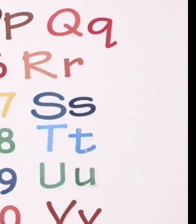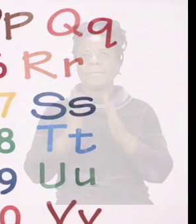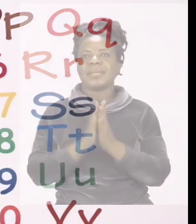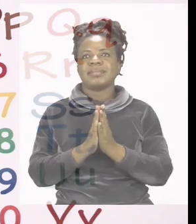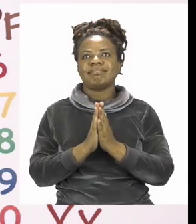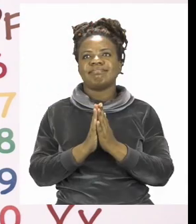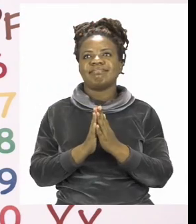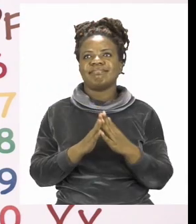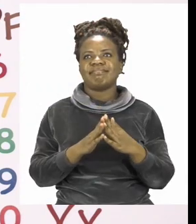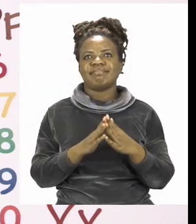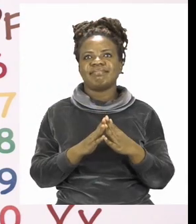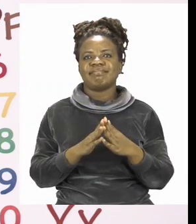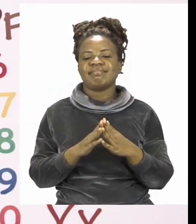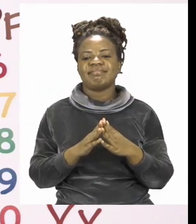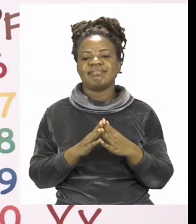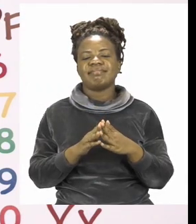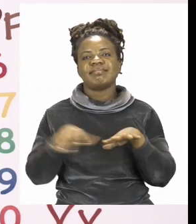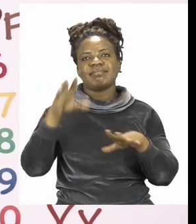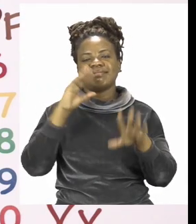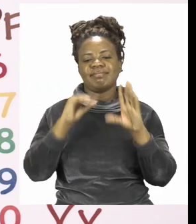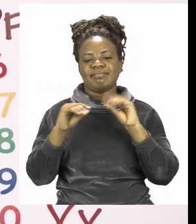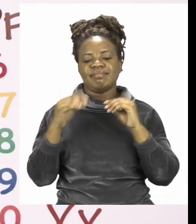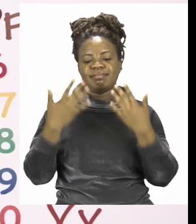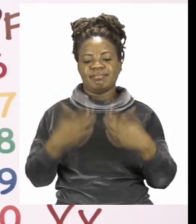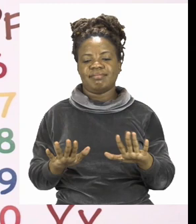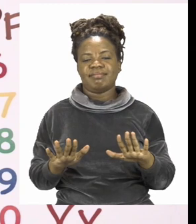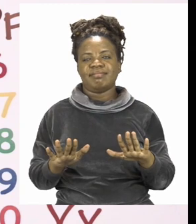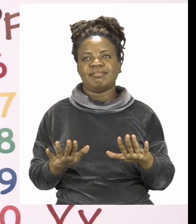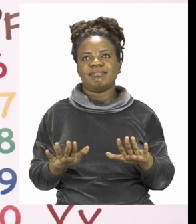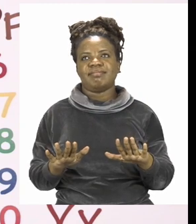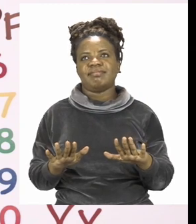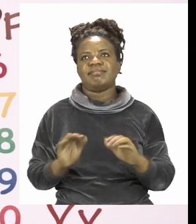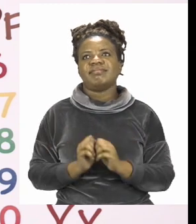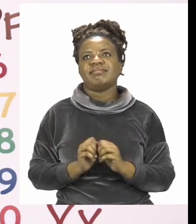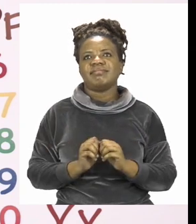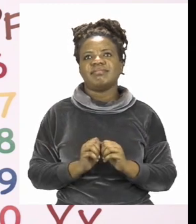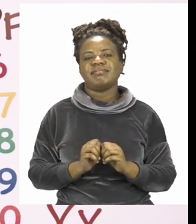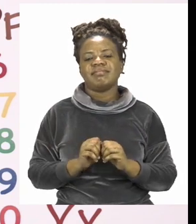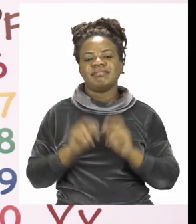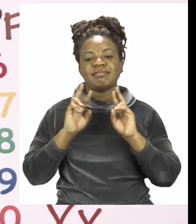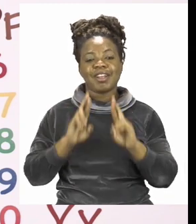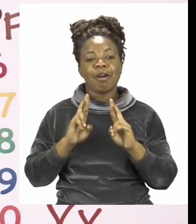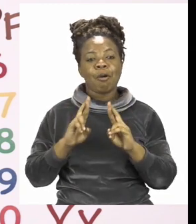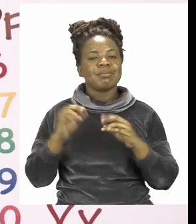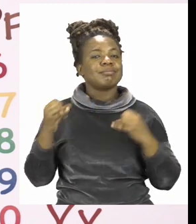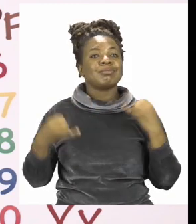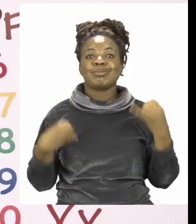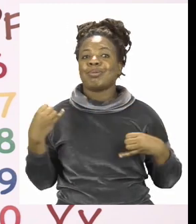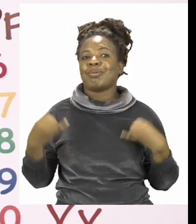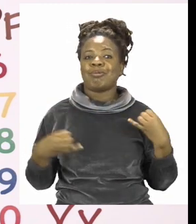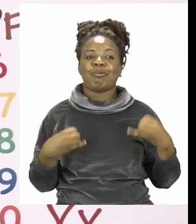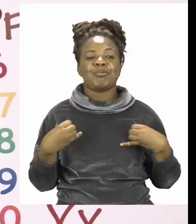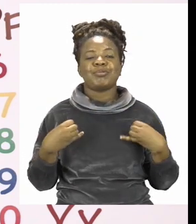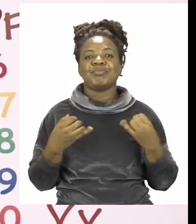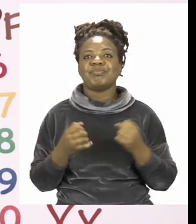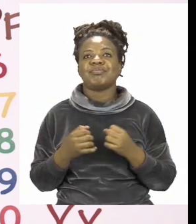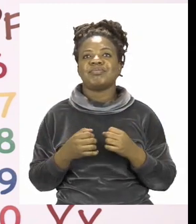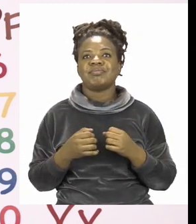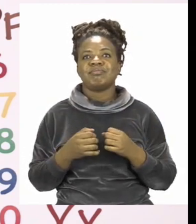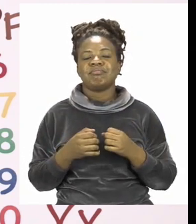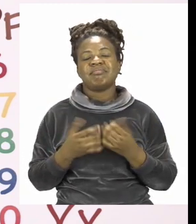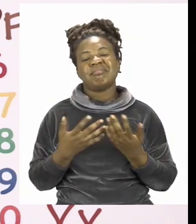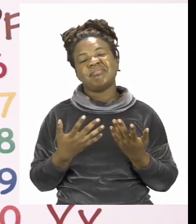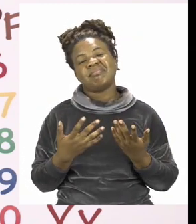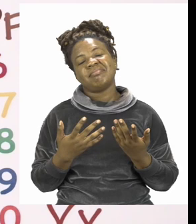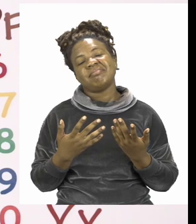Boys and girls, we have now come to the end of our lesson and I hope you had fun. Remember, if you're not sure